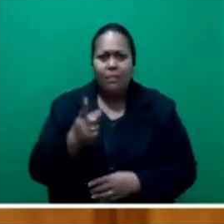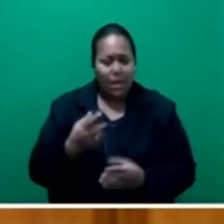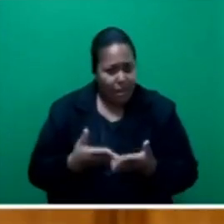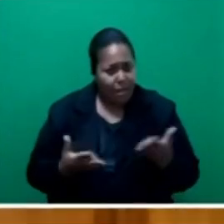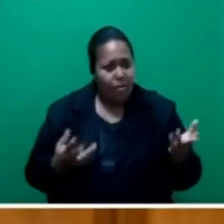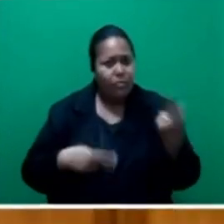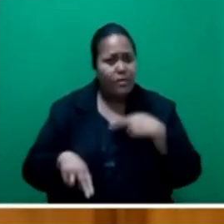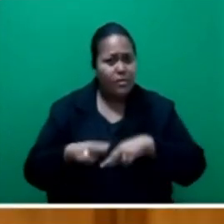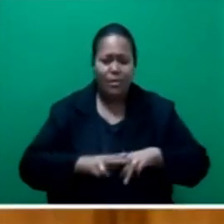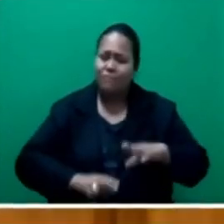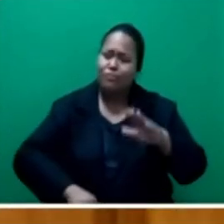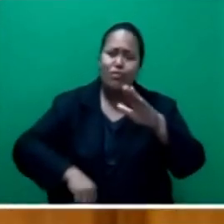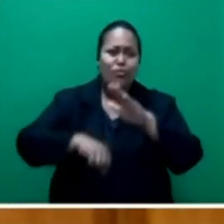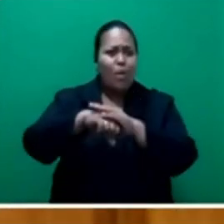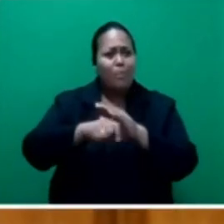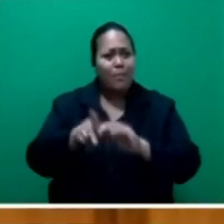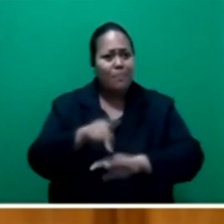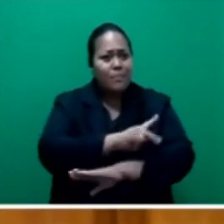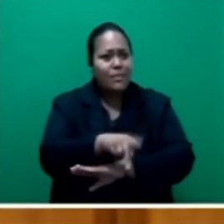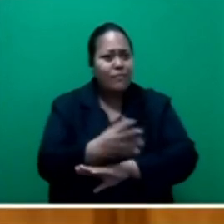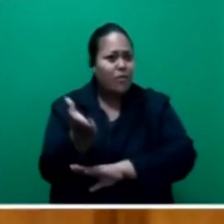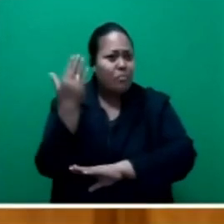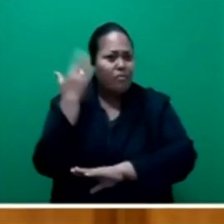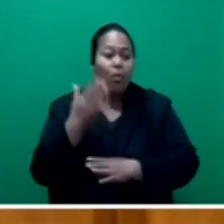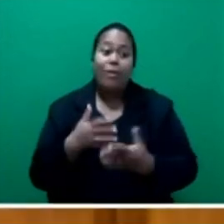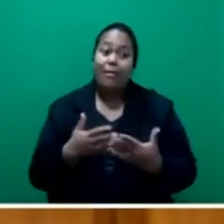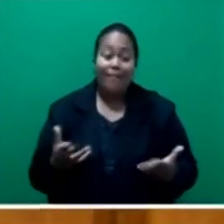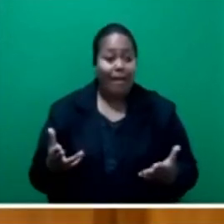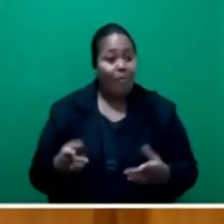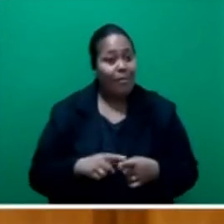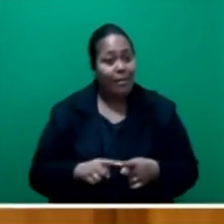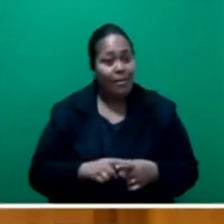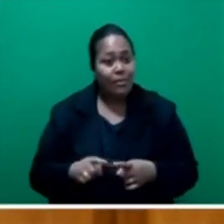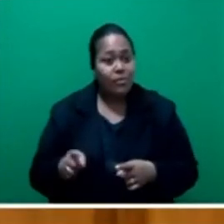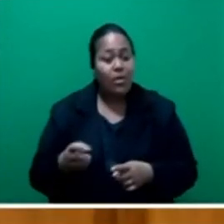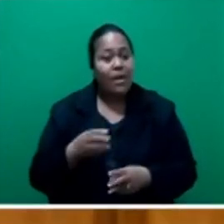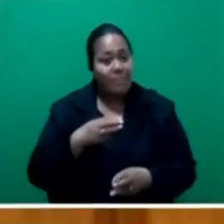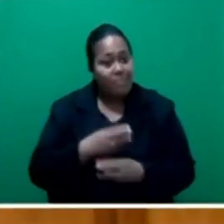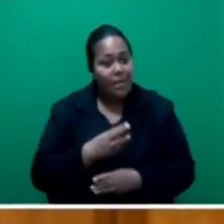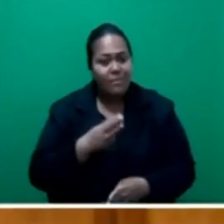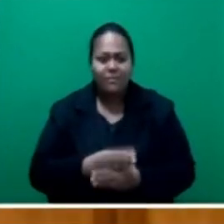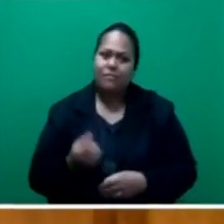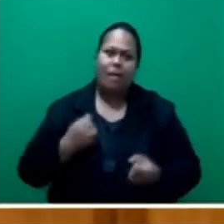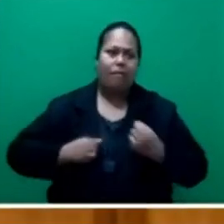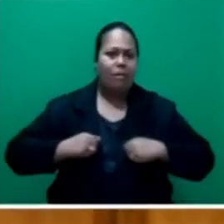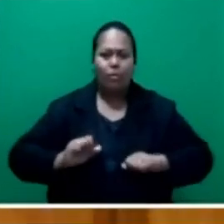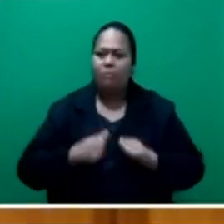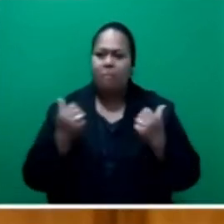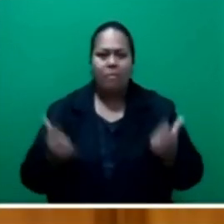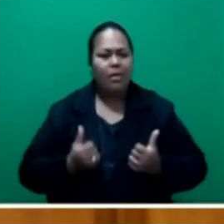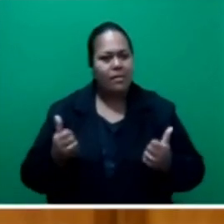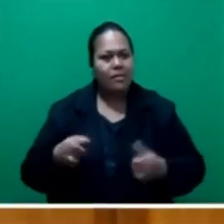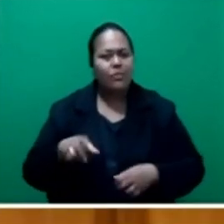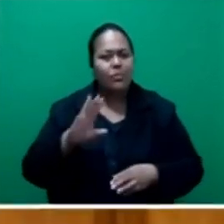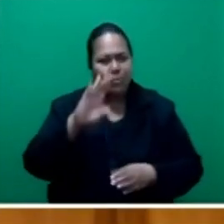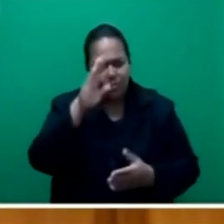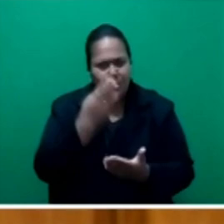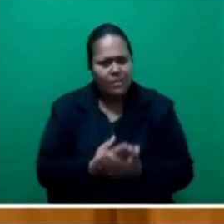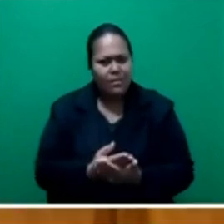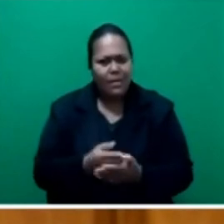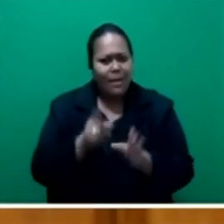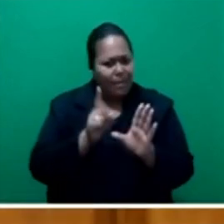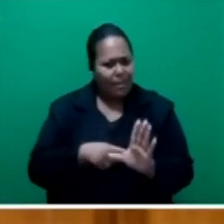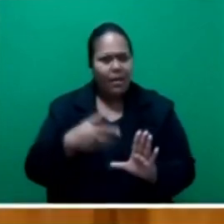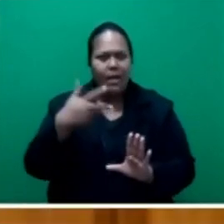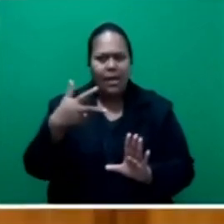top in the Pacific, literacy and numeracy have suffered with so many students, even up to year eight. And you only have to ask